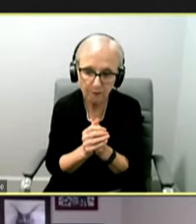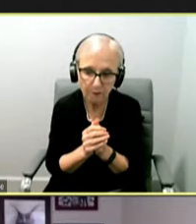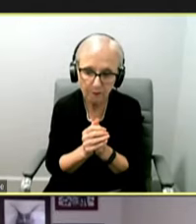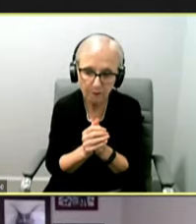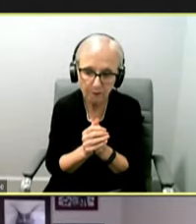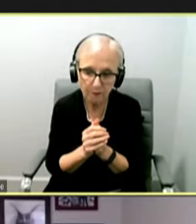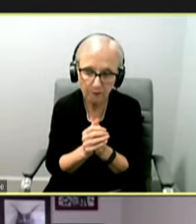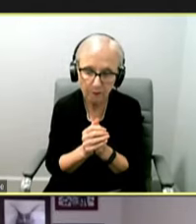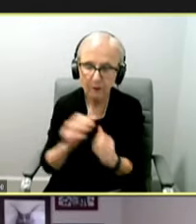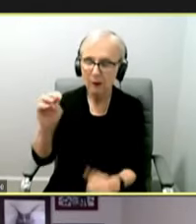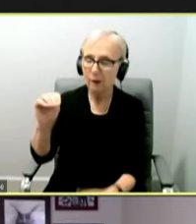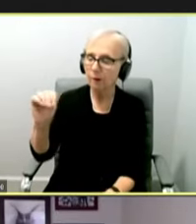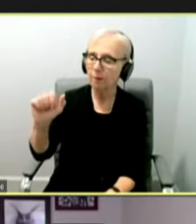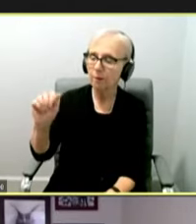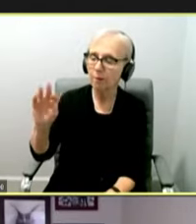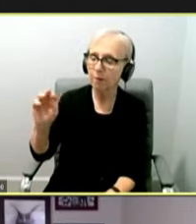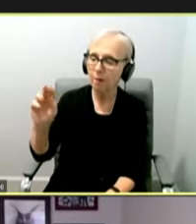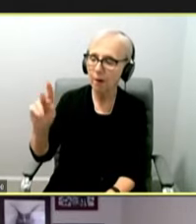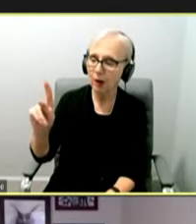Mark Craddock, are you there?